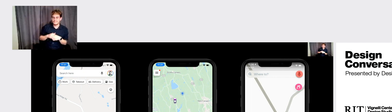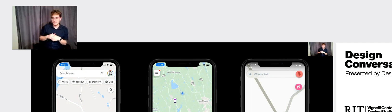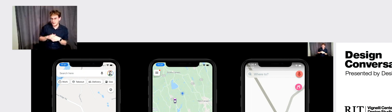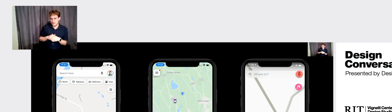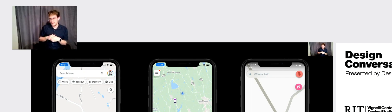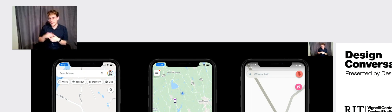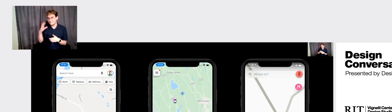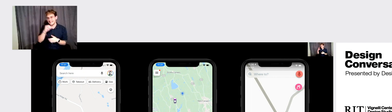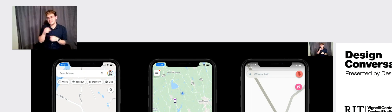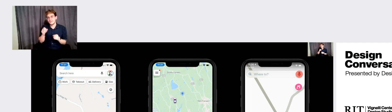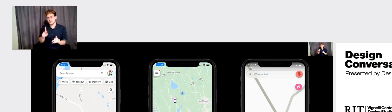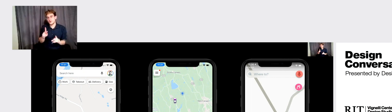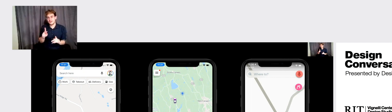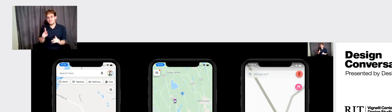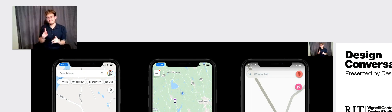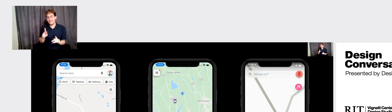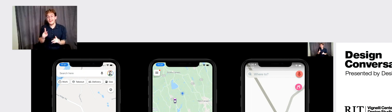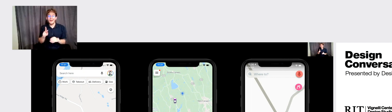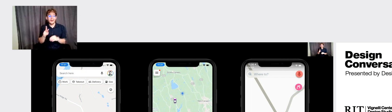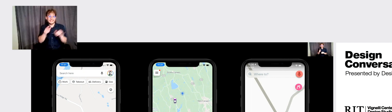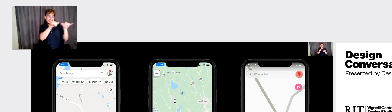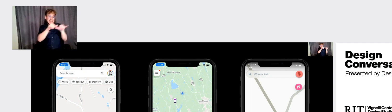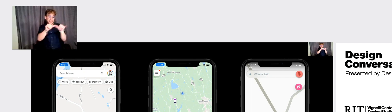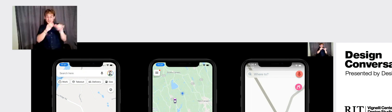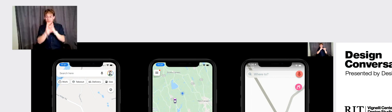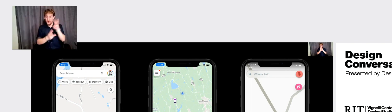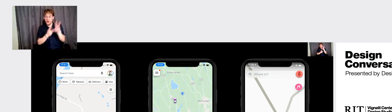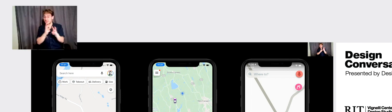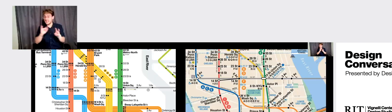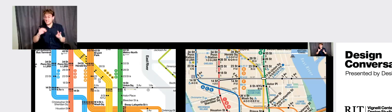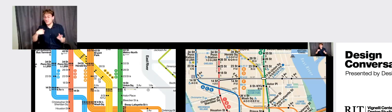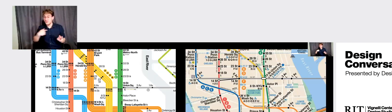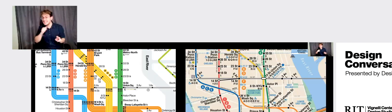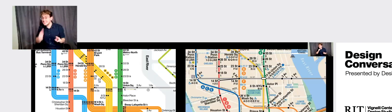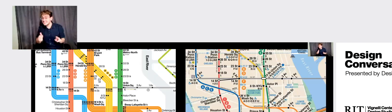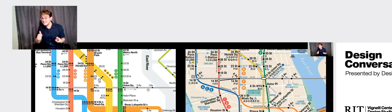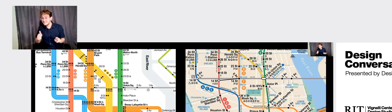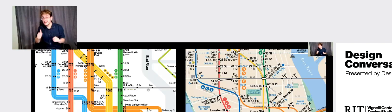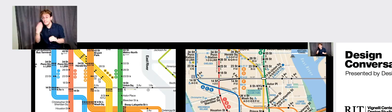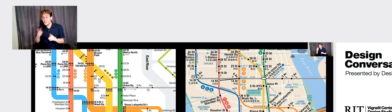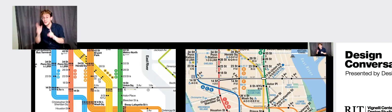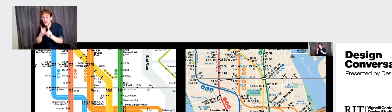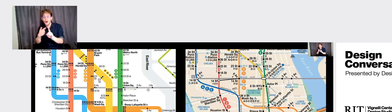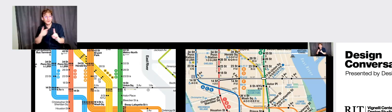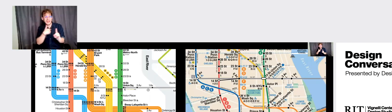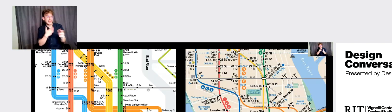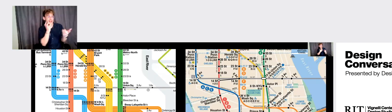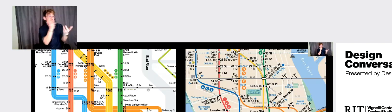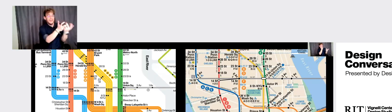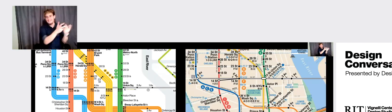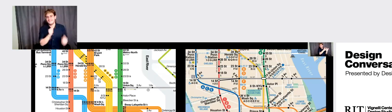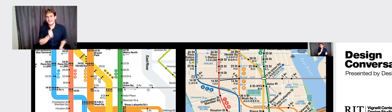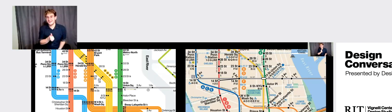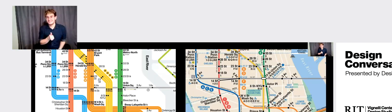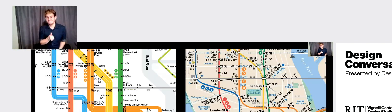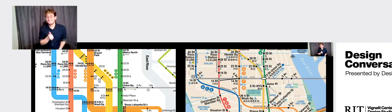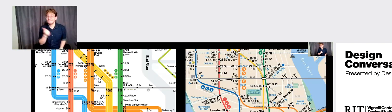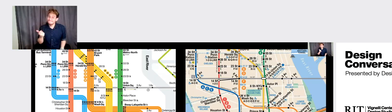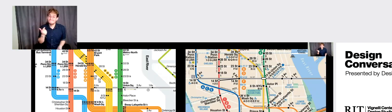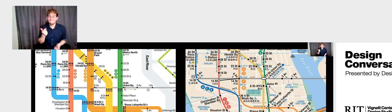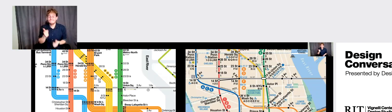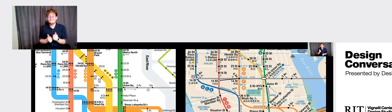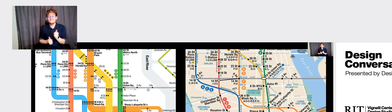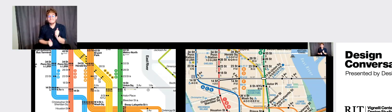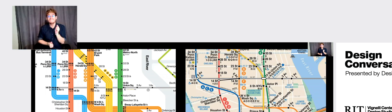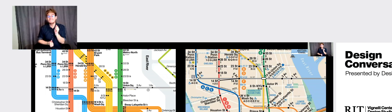really up to the standards that everybody's used to today. So, you know, obviously that's the, you know, one of the main reasons